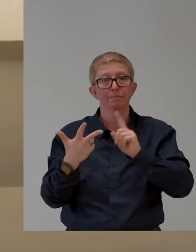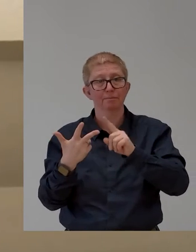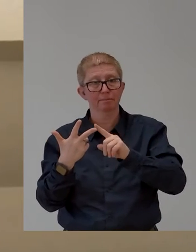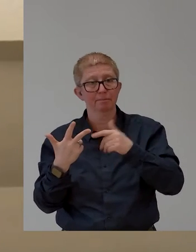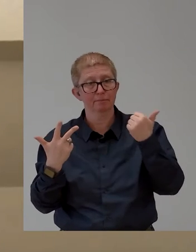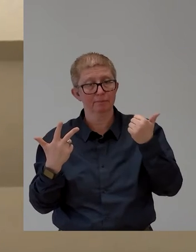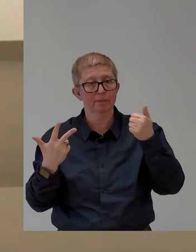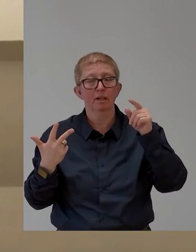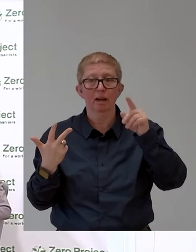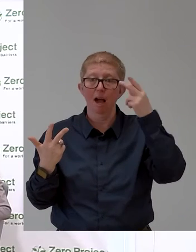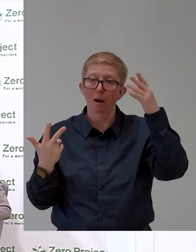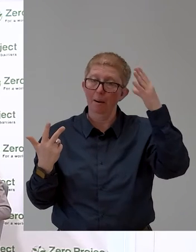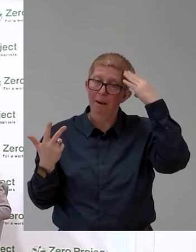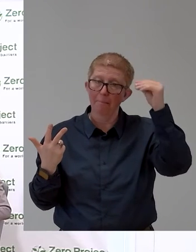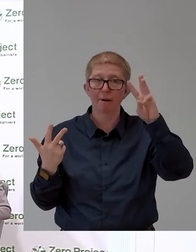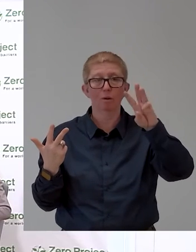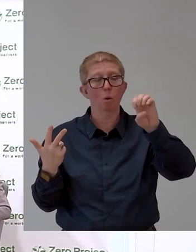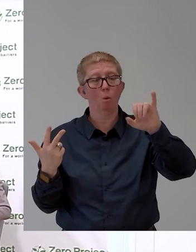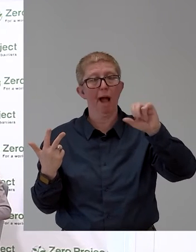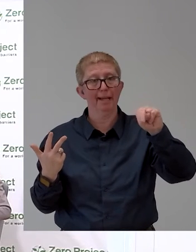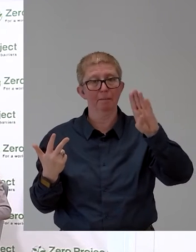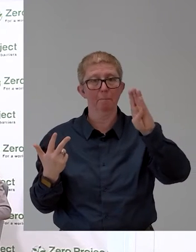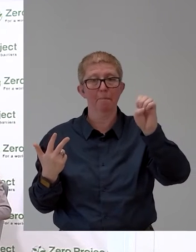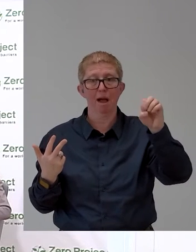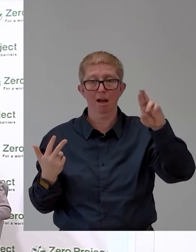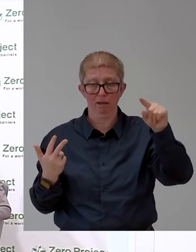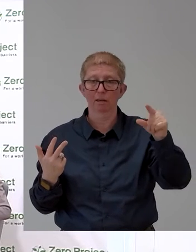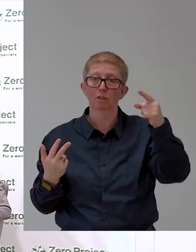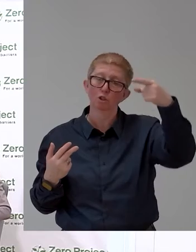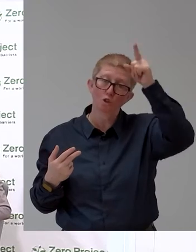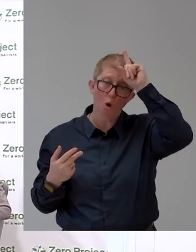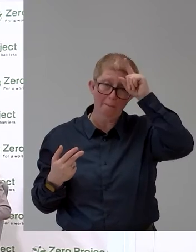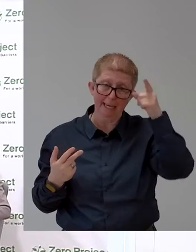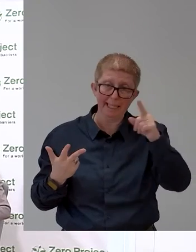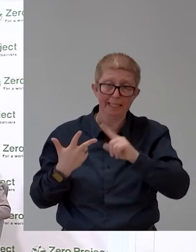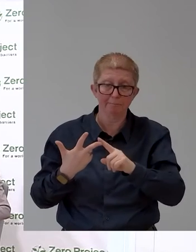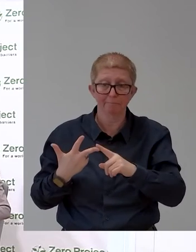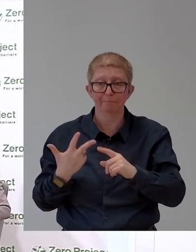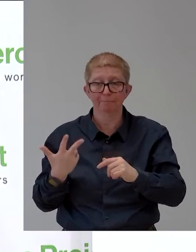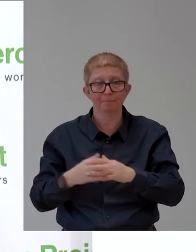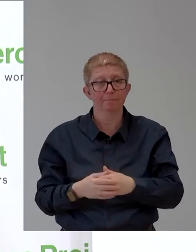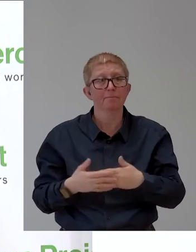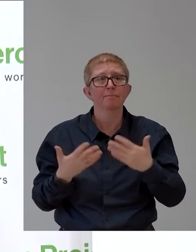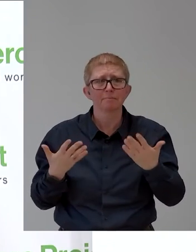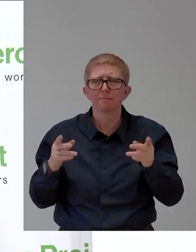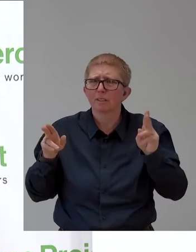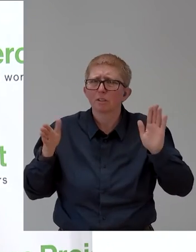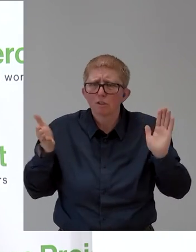Let us start with a brief introduction. Samira, why don't you go ahead and tell us a little bit about yourself? Thank you, Wilfred.